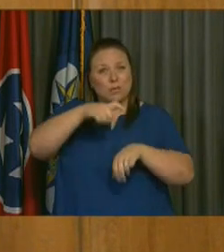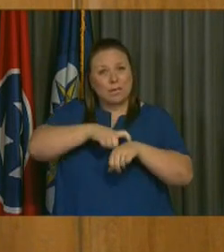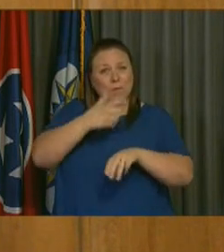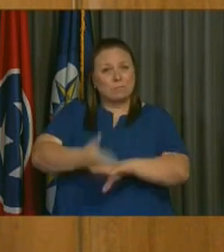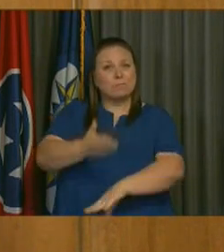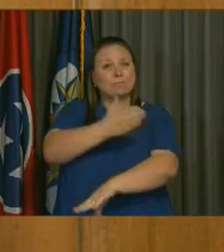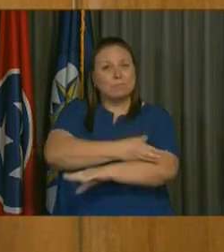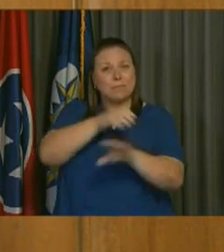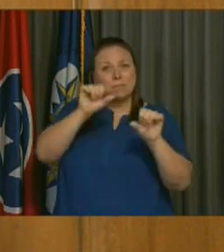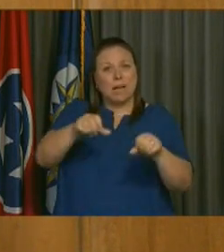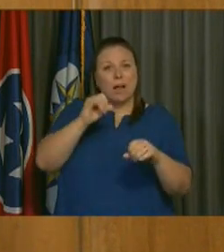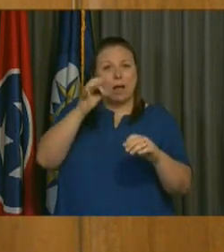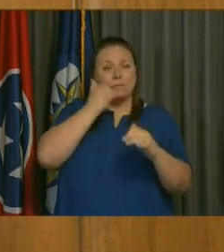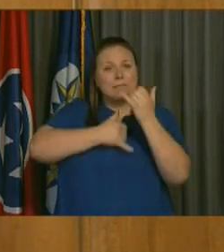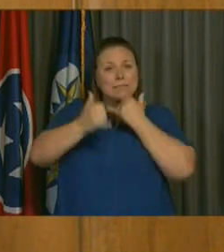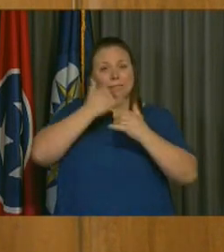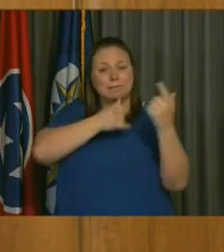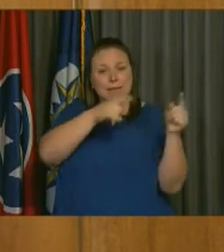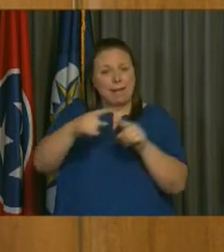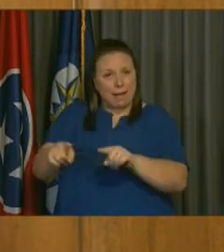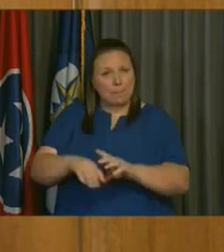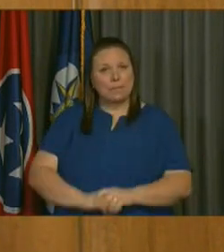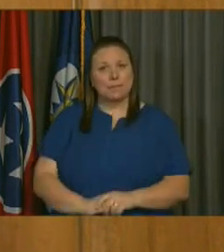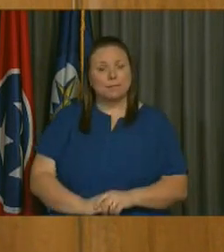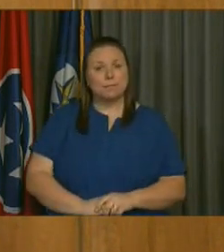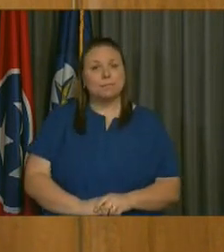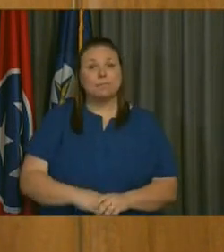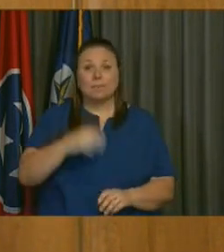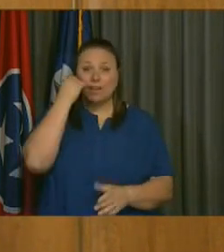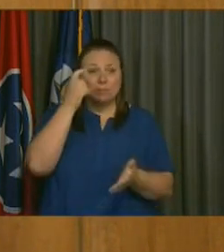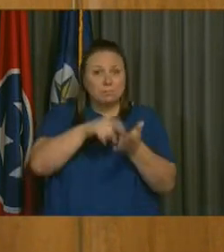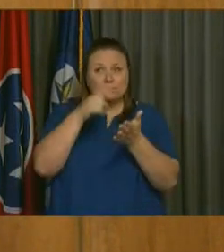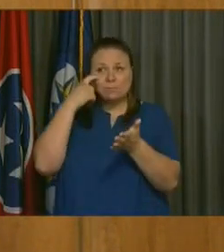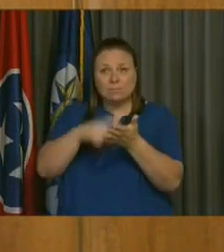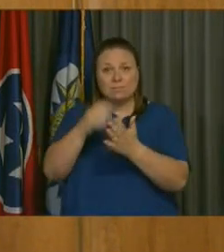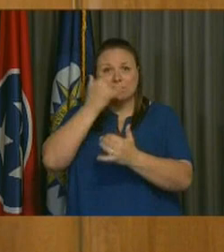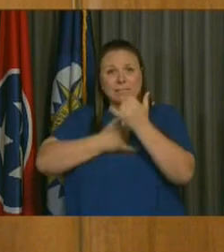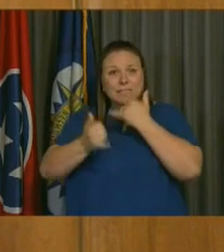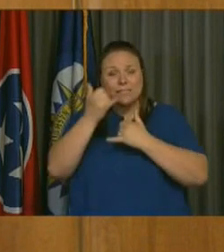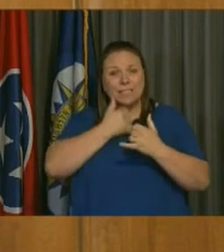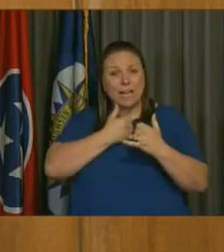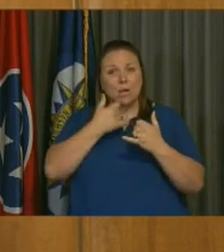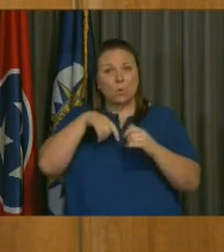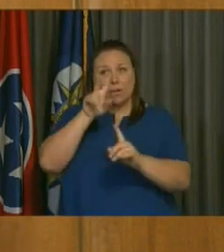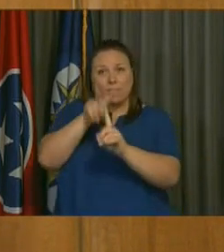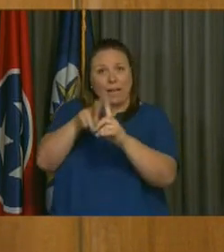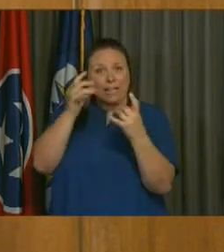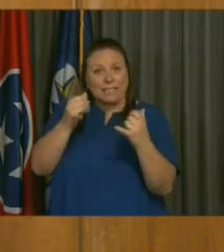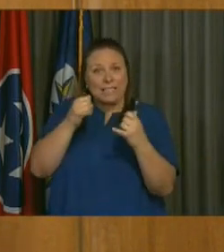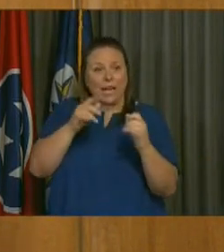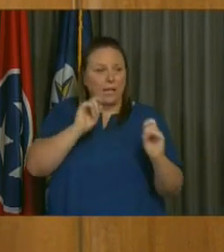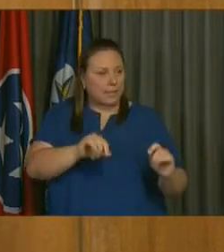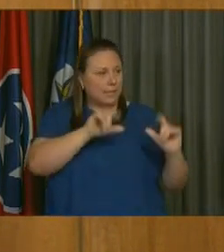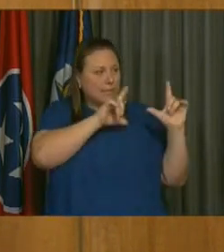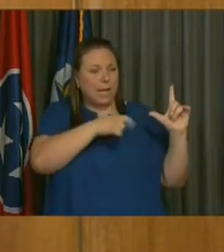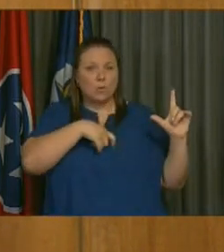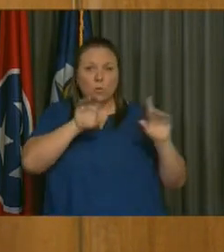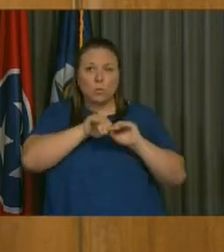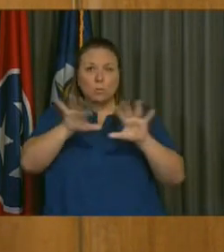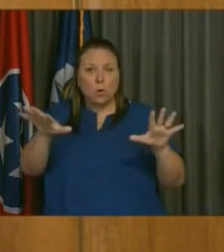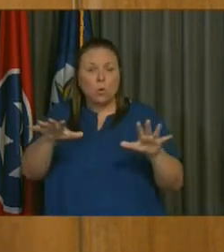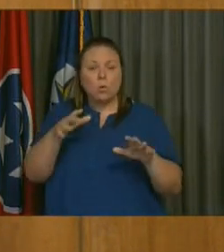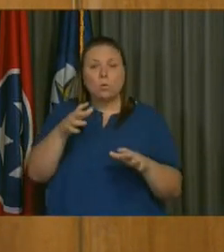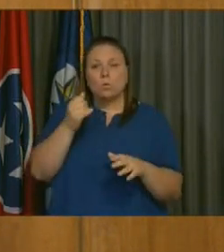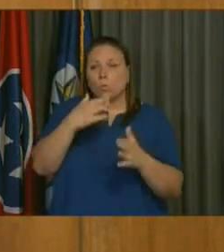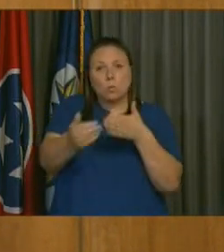the possibility of errors along the way. Should you spot any of those in the ordinance we filed today, the slides that we're about ready to post, and